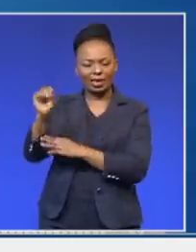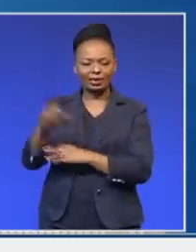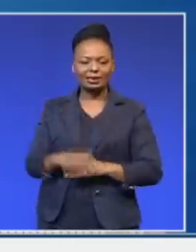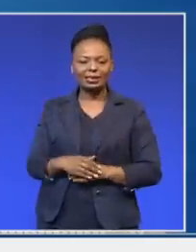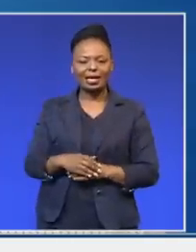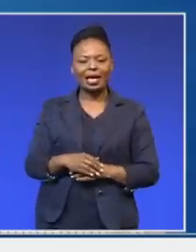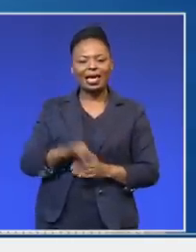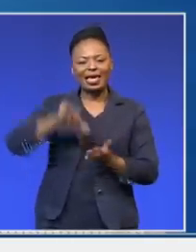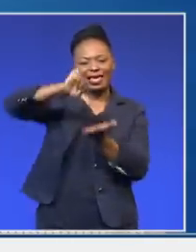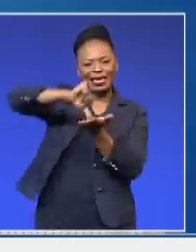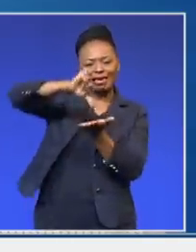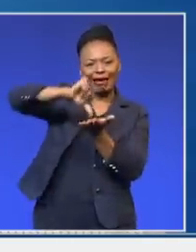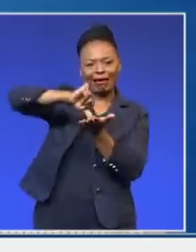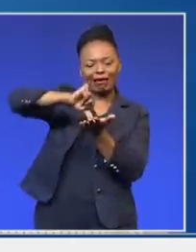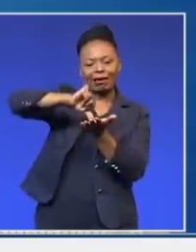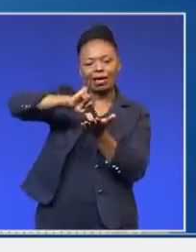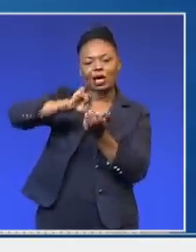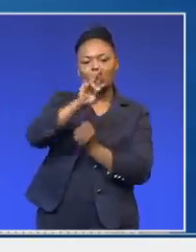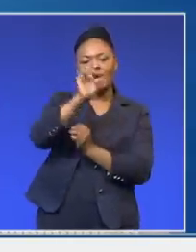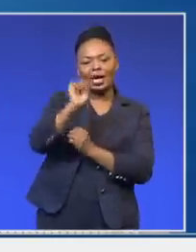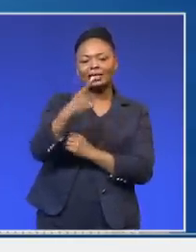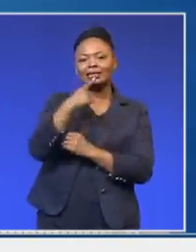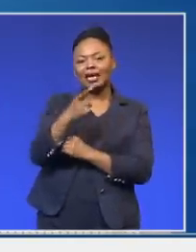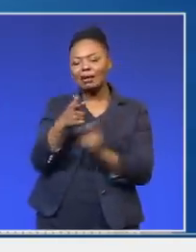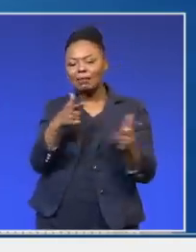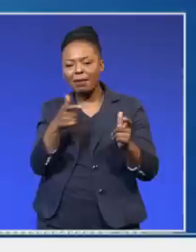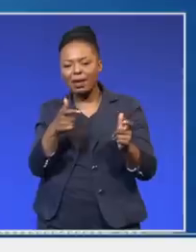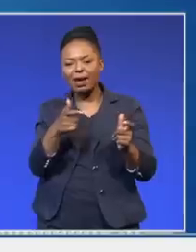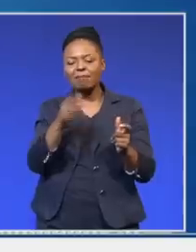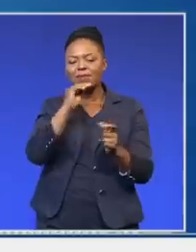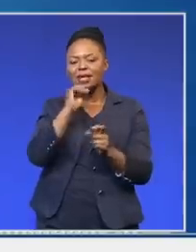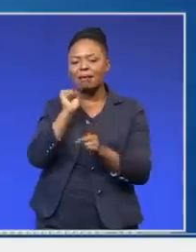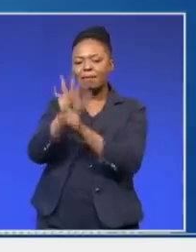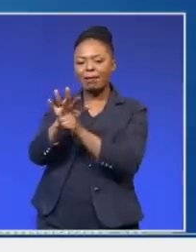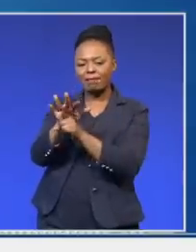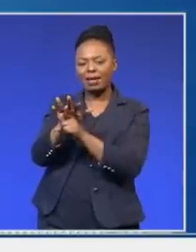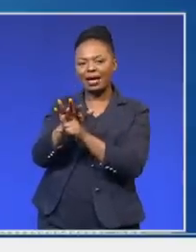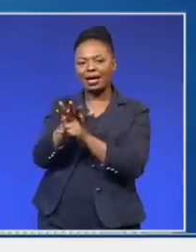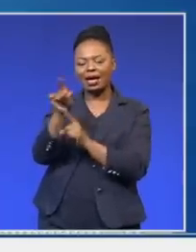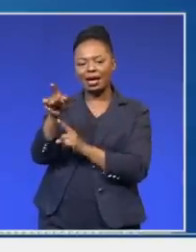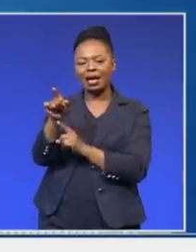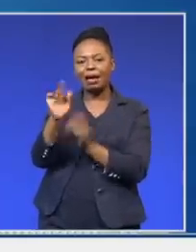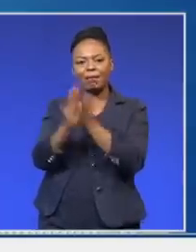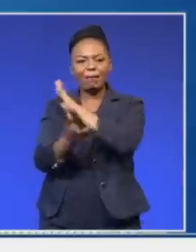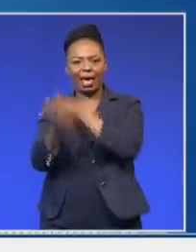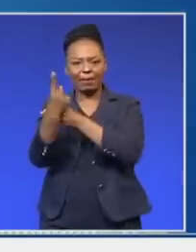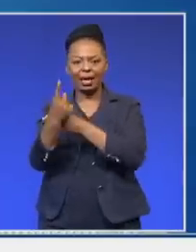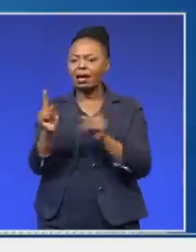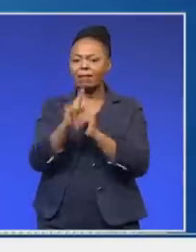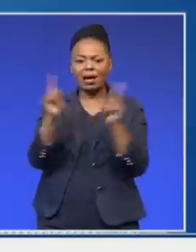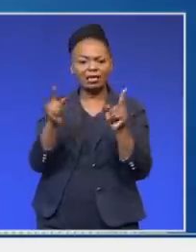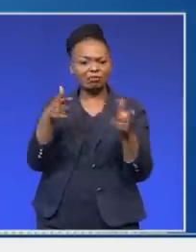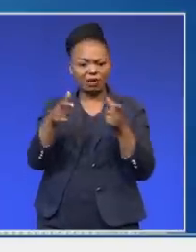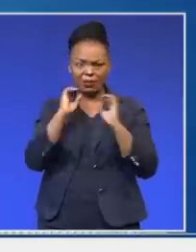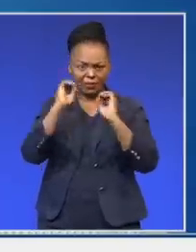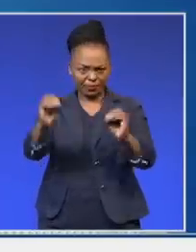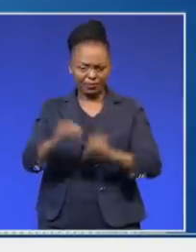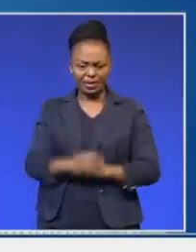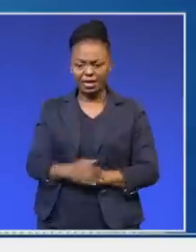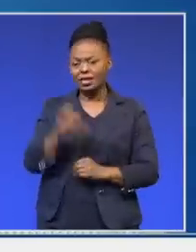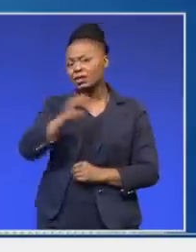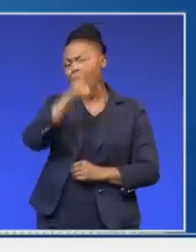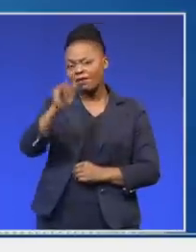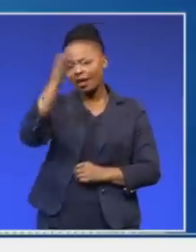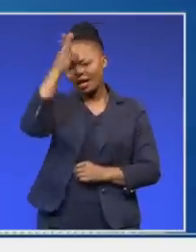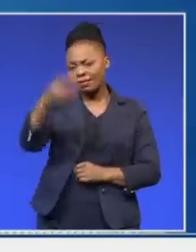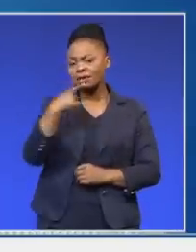U.S. had said that there were weapons of mass destruction and there was never weapons of mass destruction. And right now also the South African government is saying that